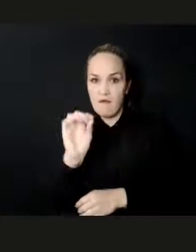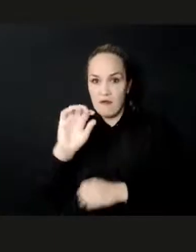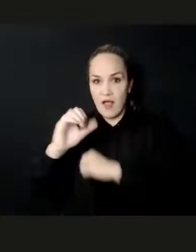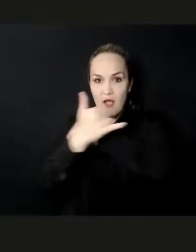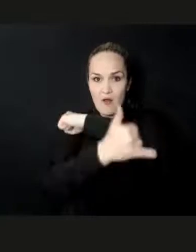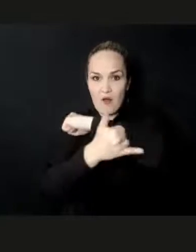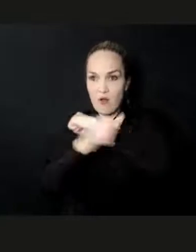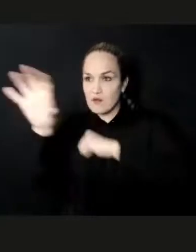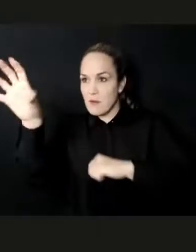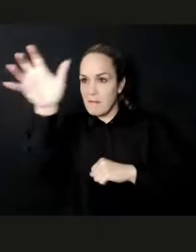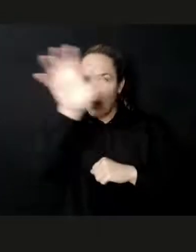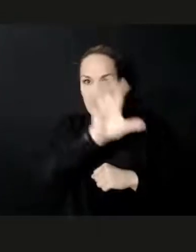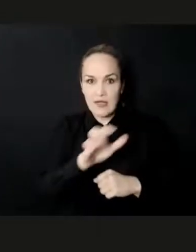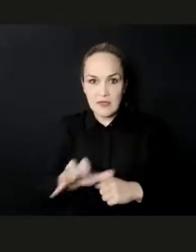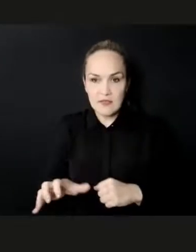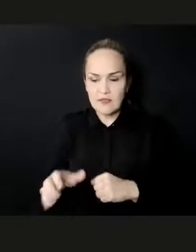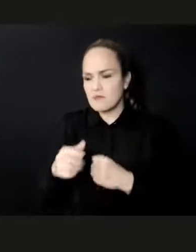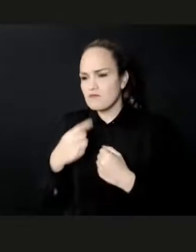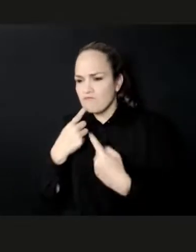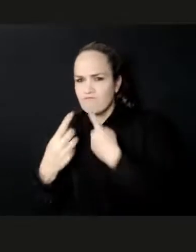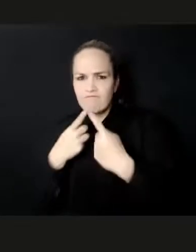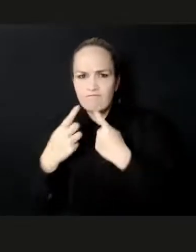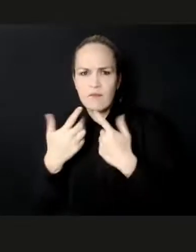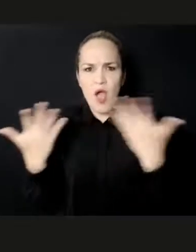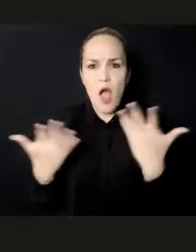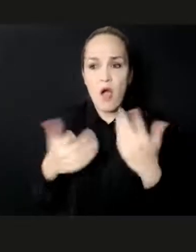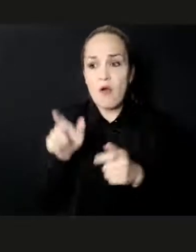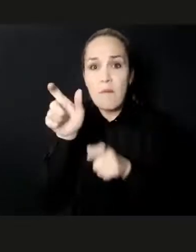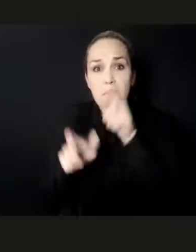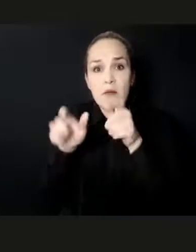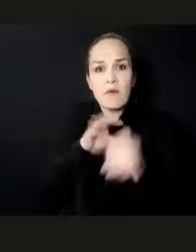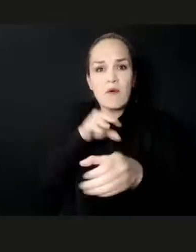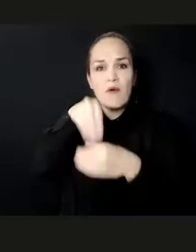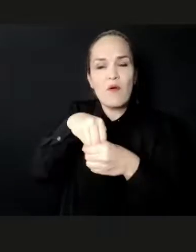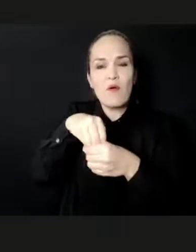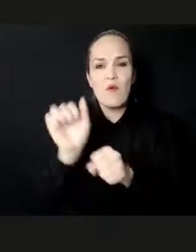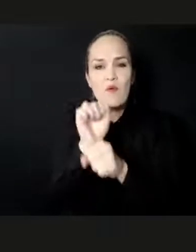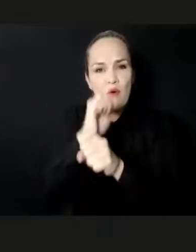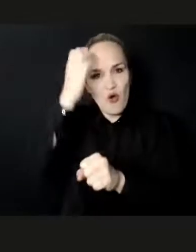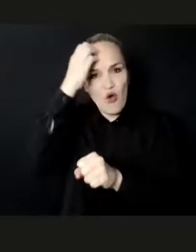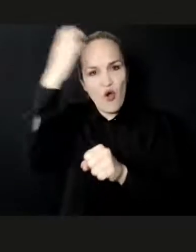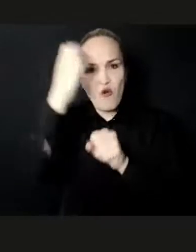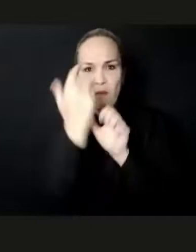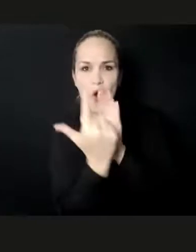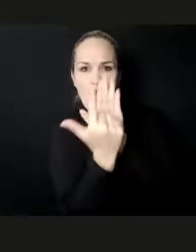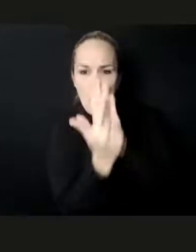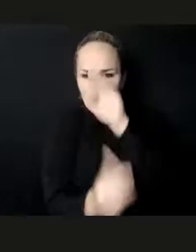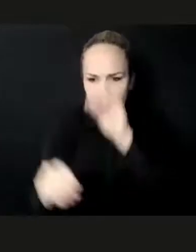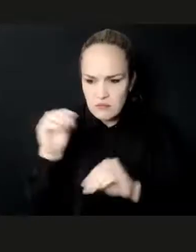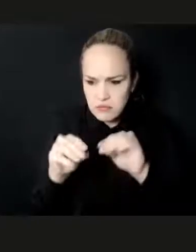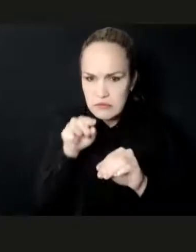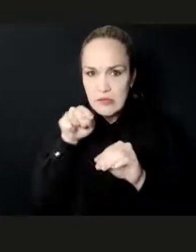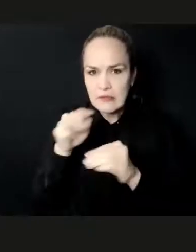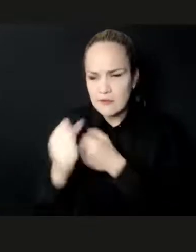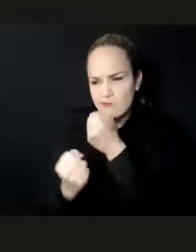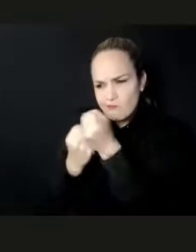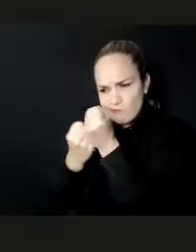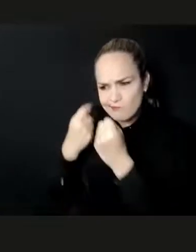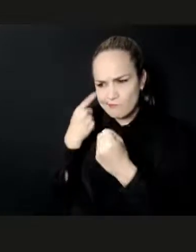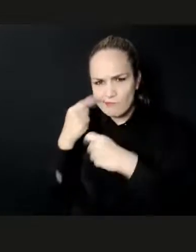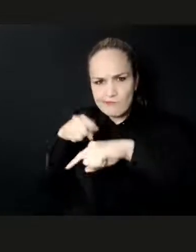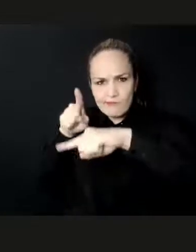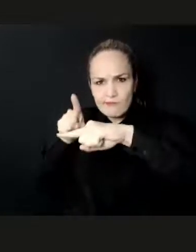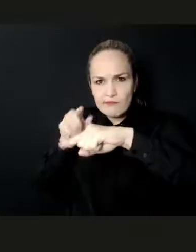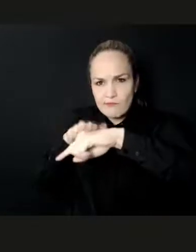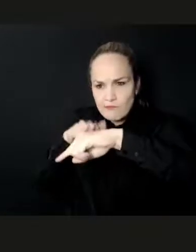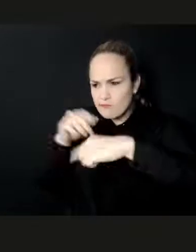and other relevant stakeholders to collectively identify a policy framework that